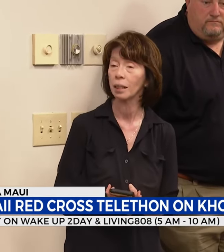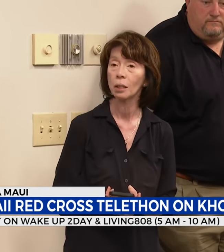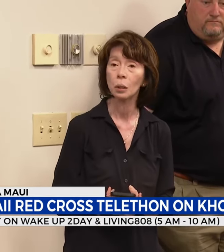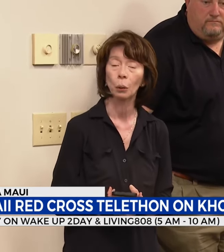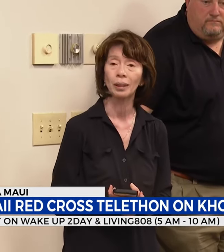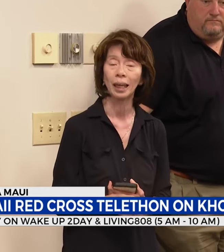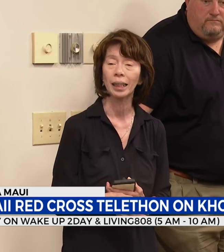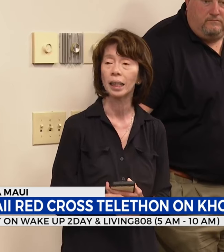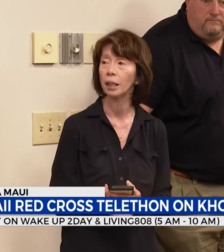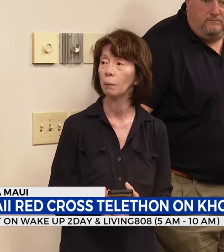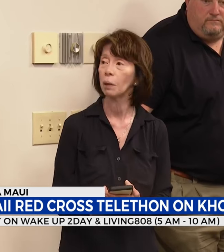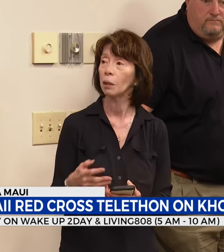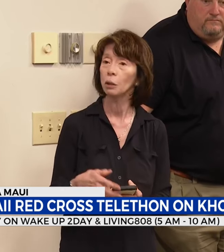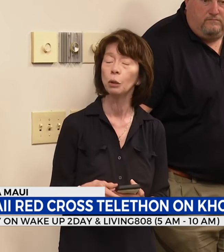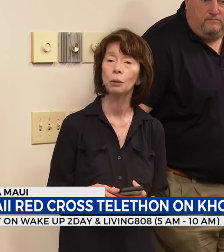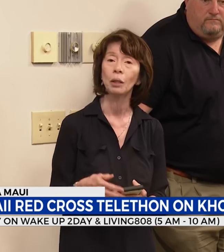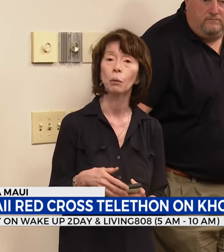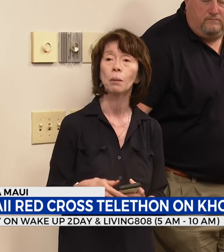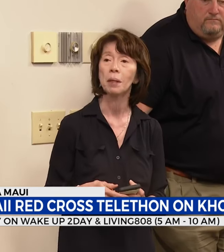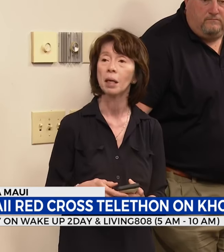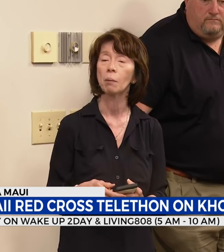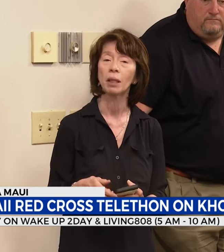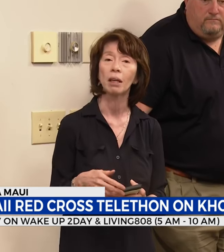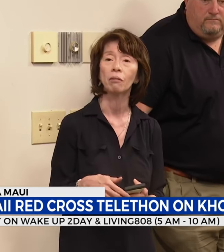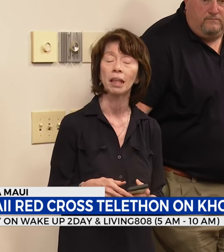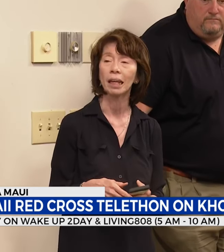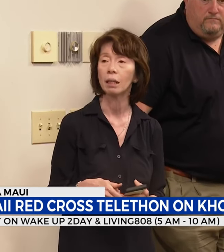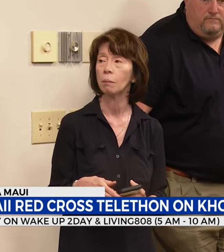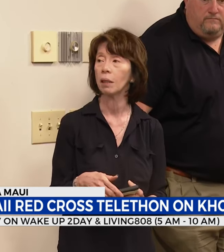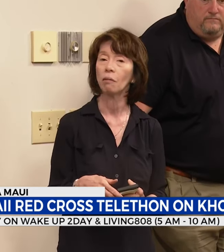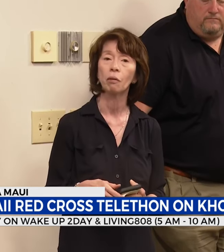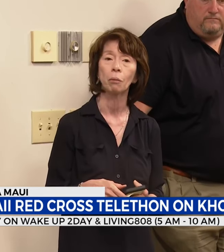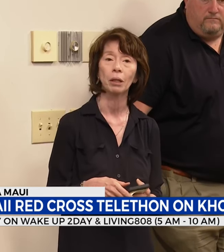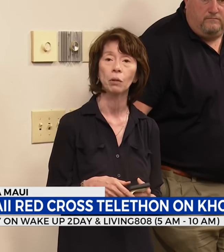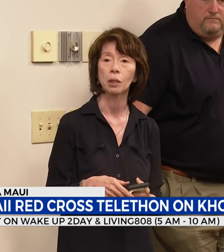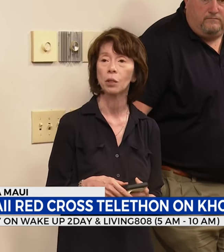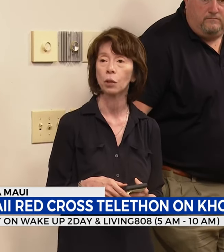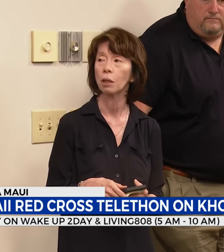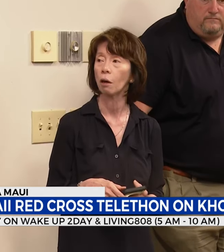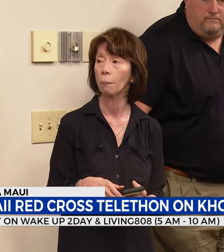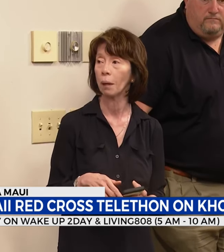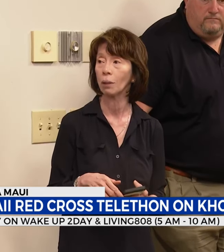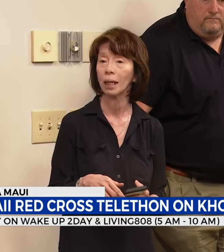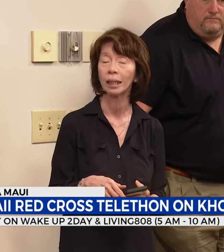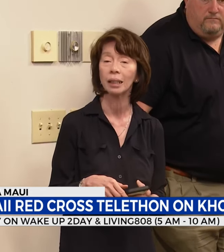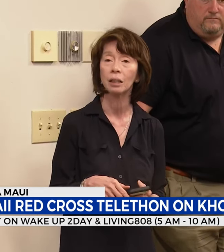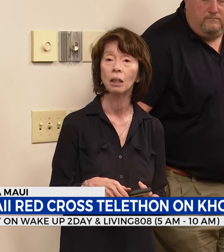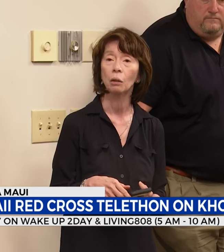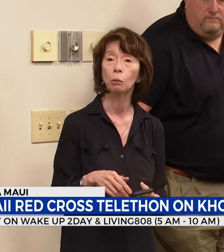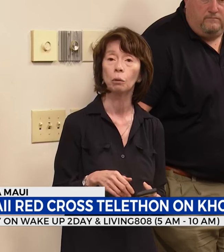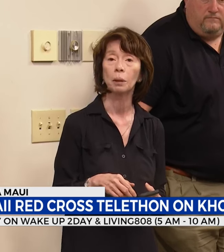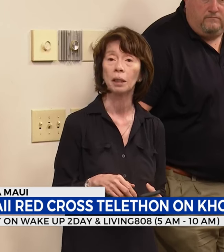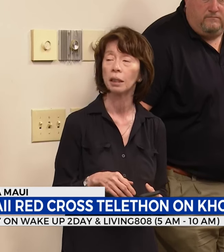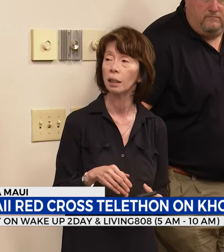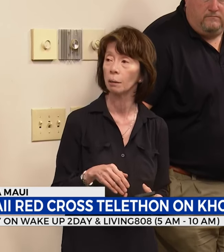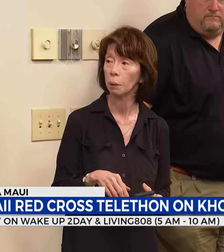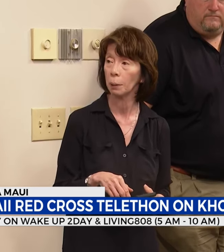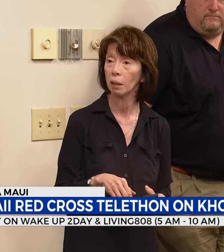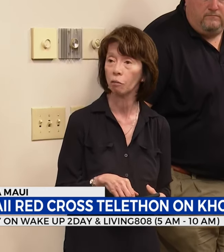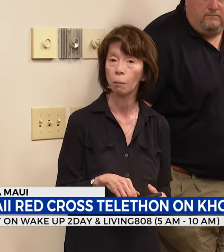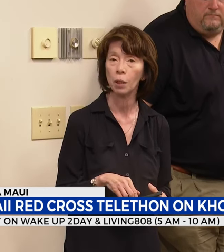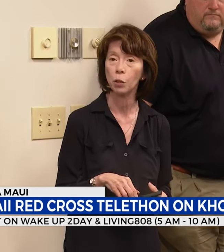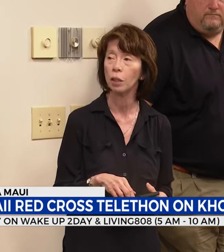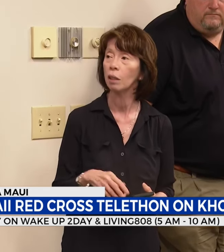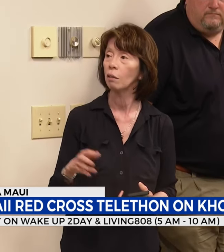access. So 9 a.m., noon, and 3 p.m. on every a.m. and f.m. radio station on Maui Island will be